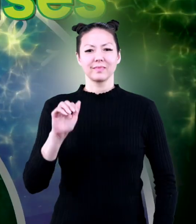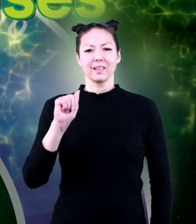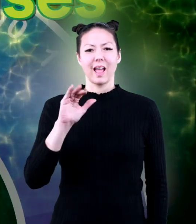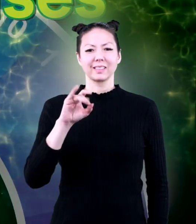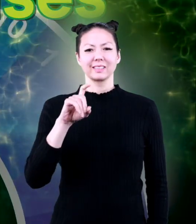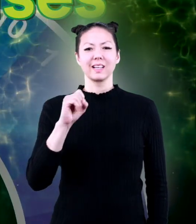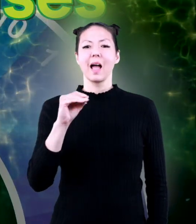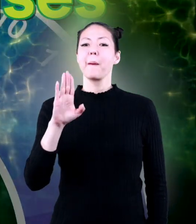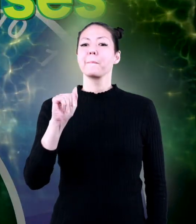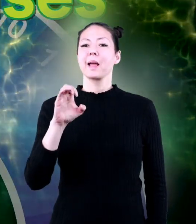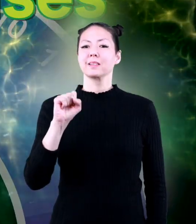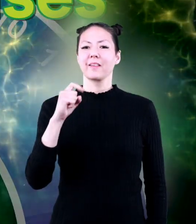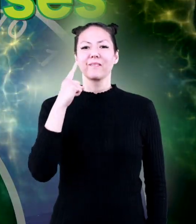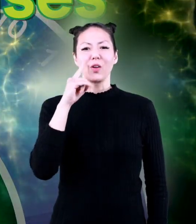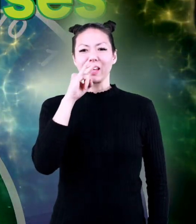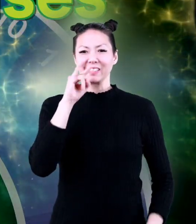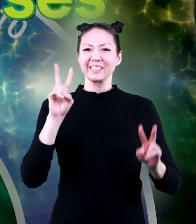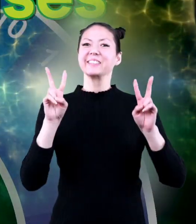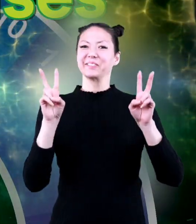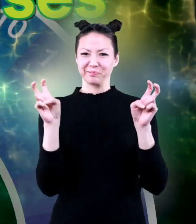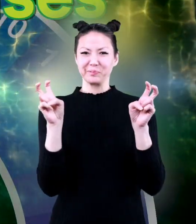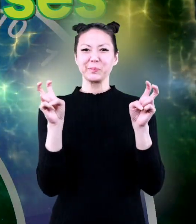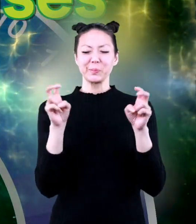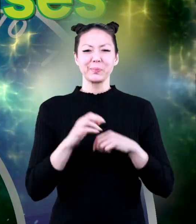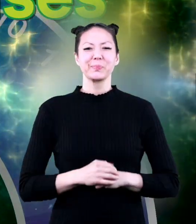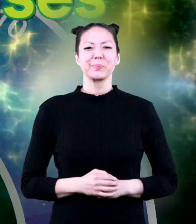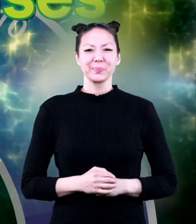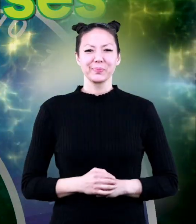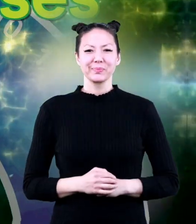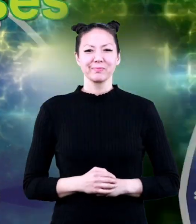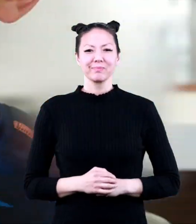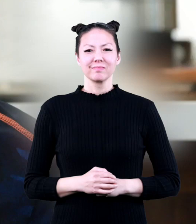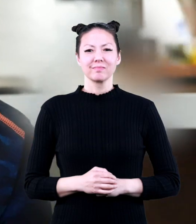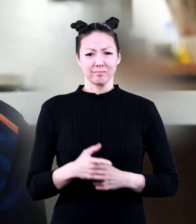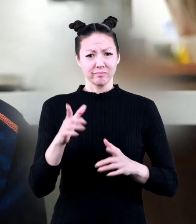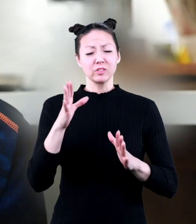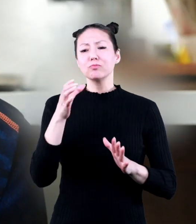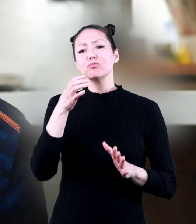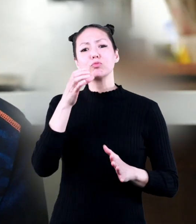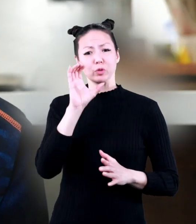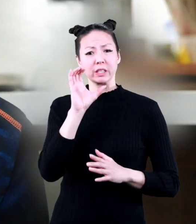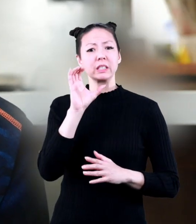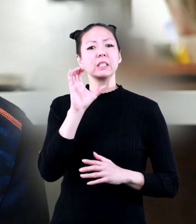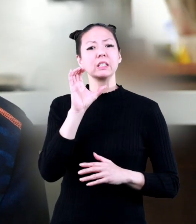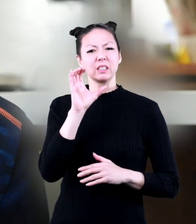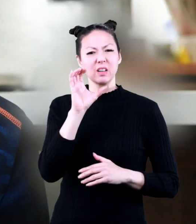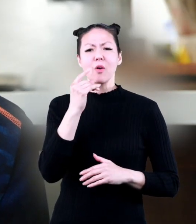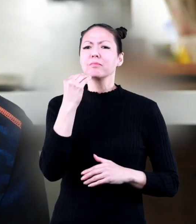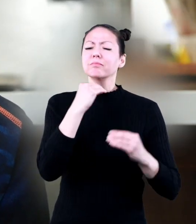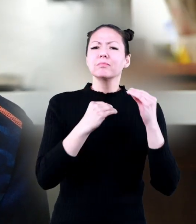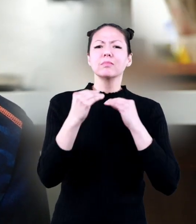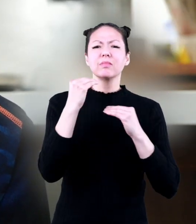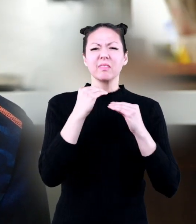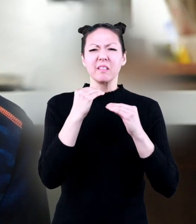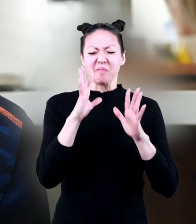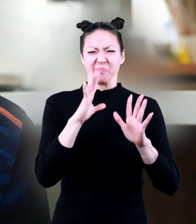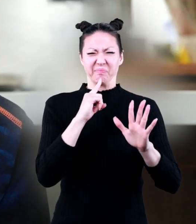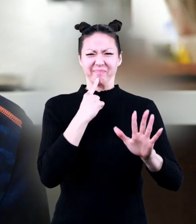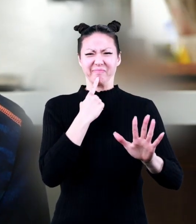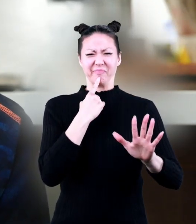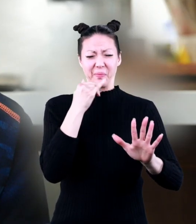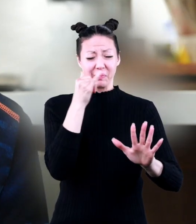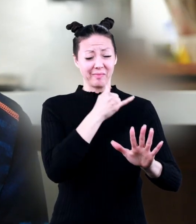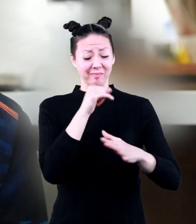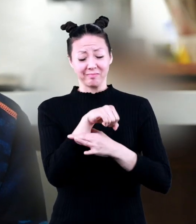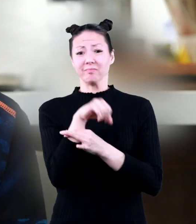acids and bases for kids have you ever taken a drink or eaten something and